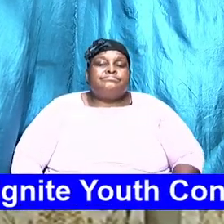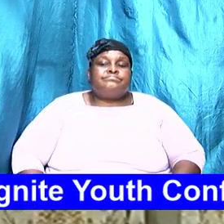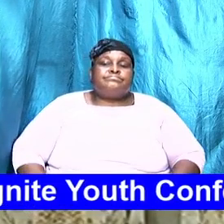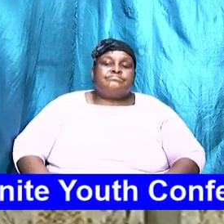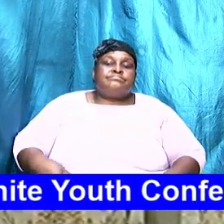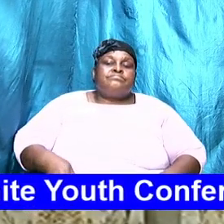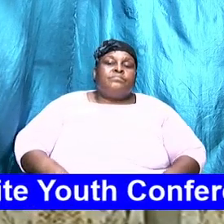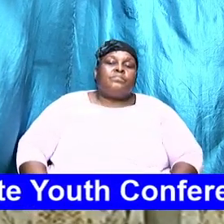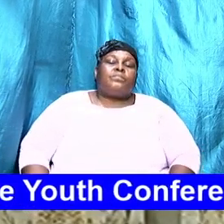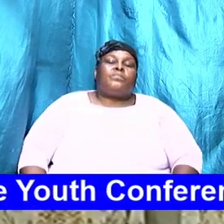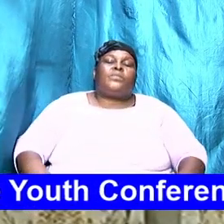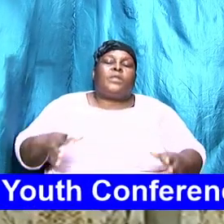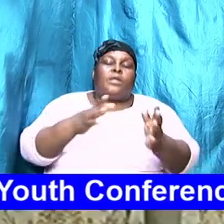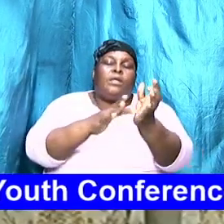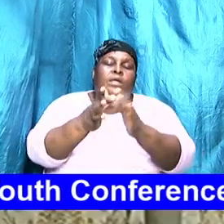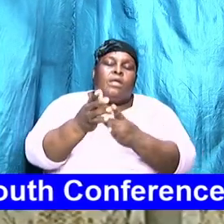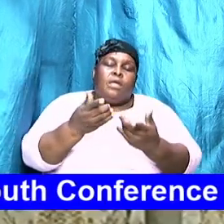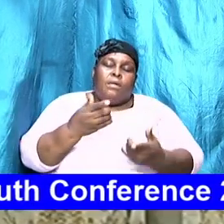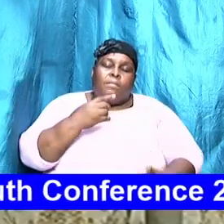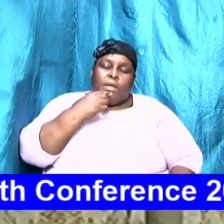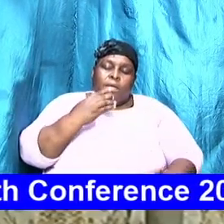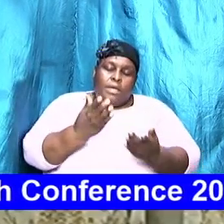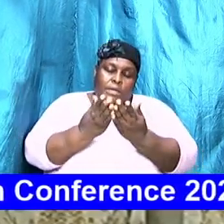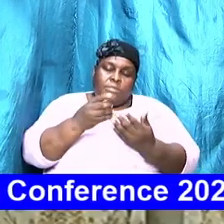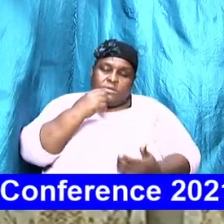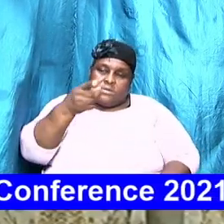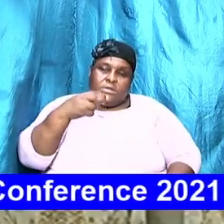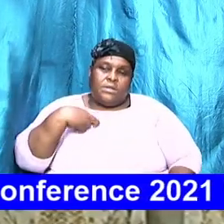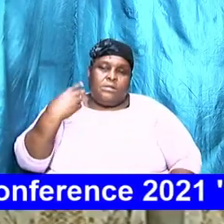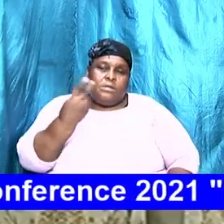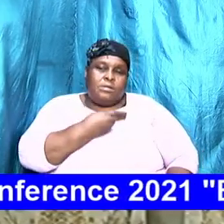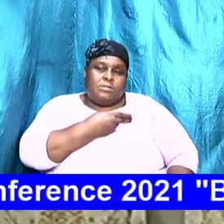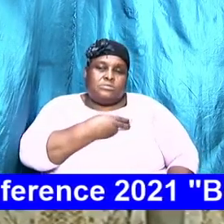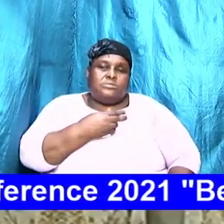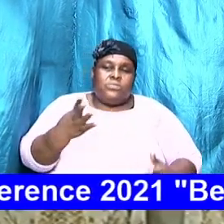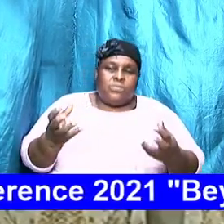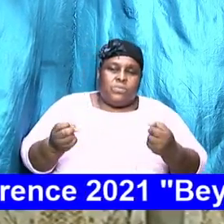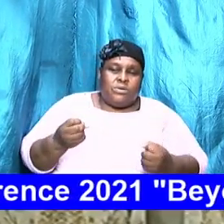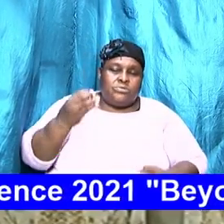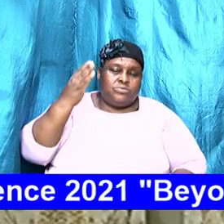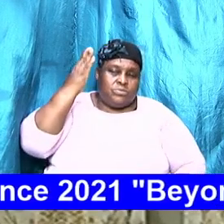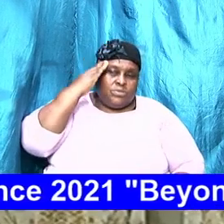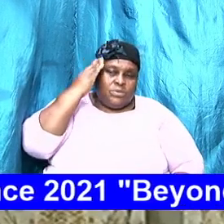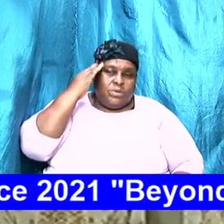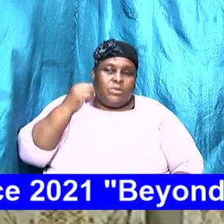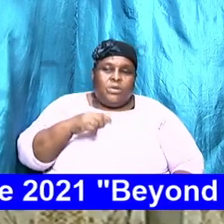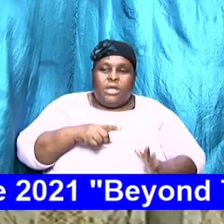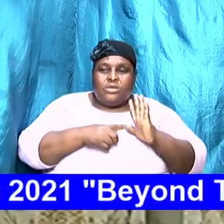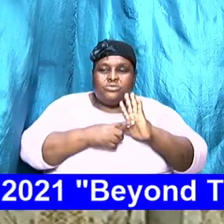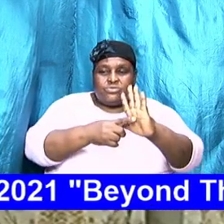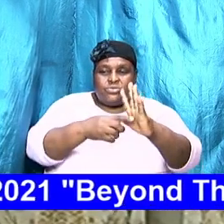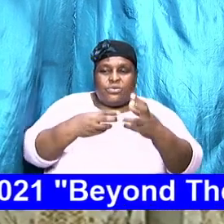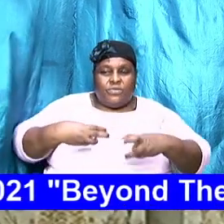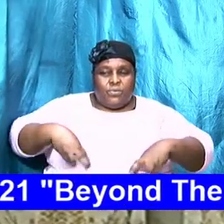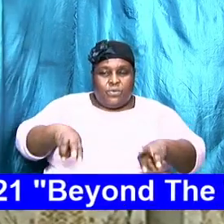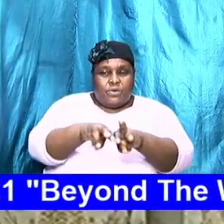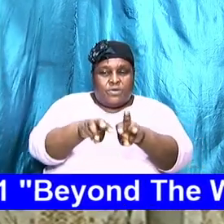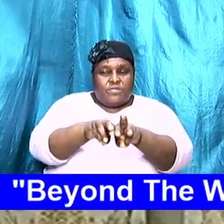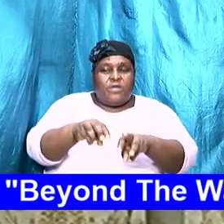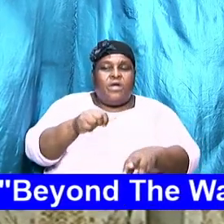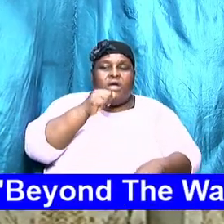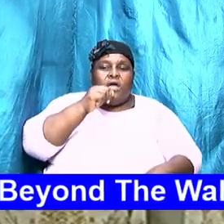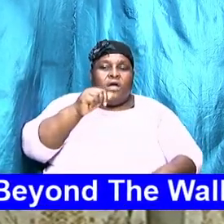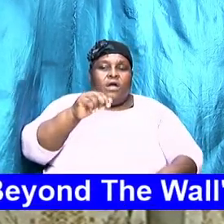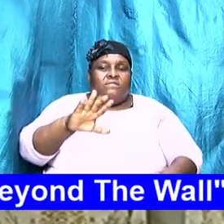the Bible tells us and I want us to know and we're going to show the worth of ladies